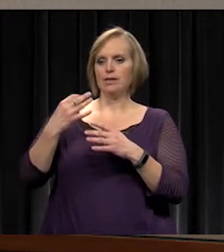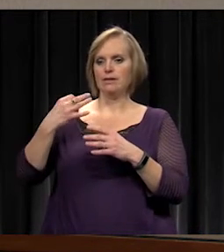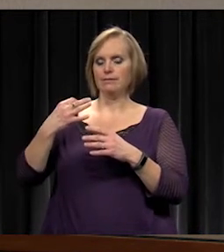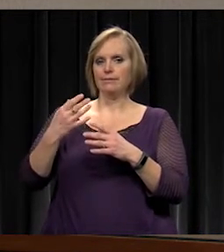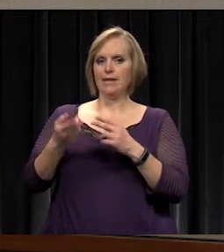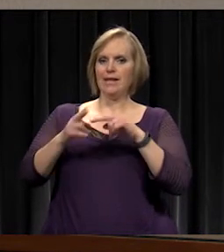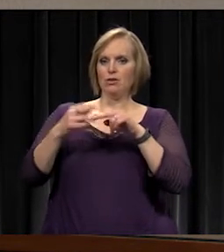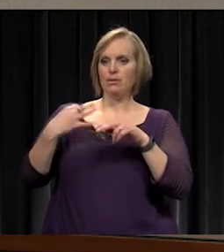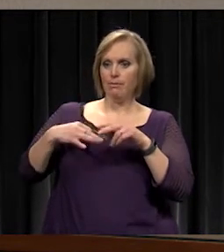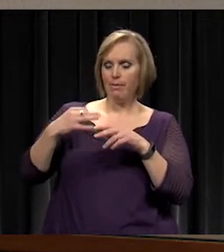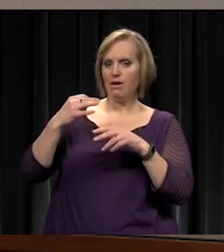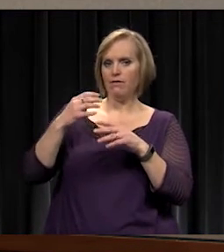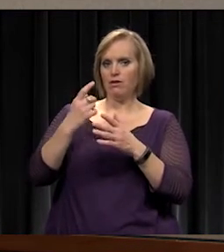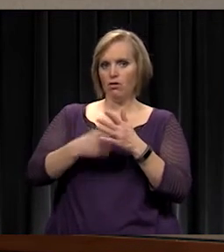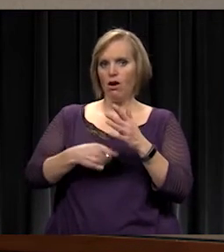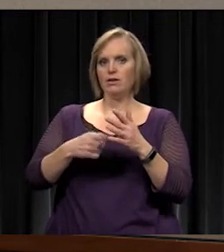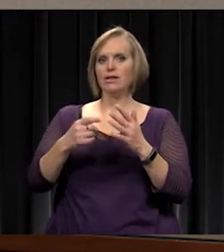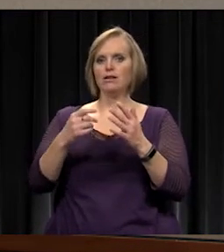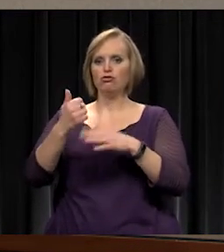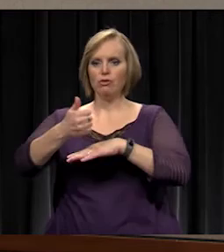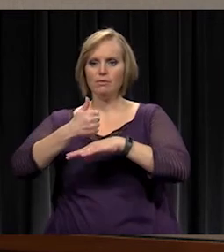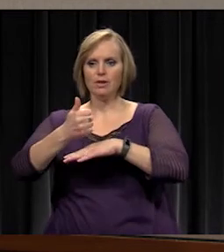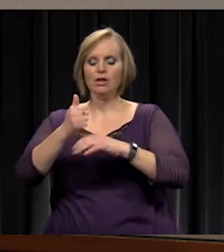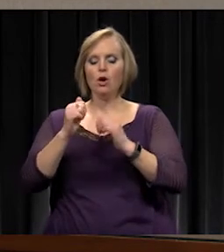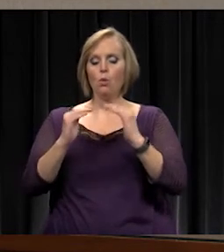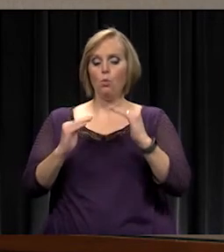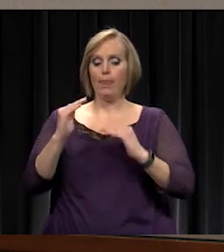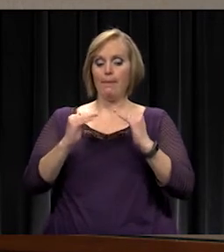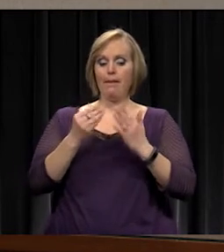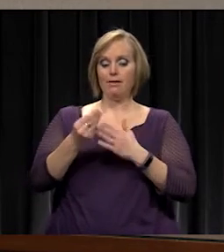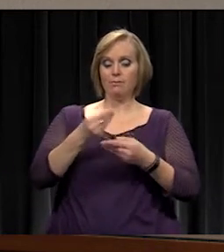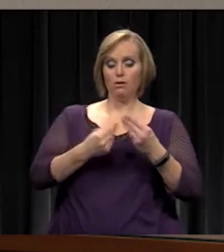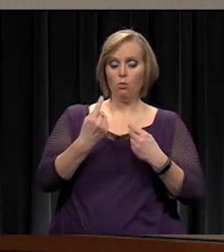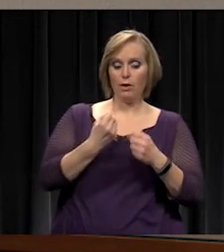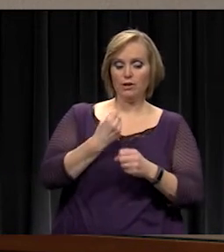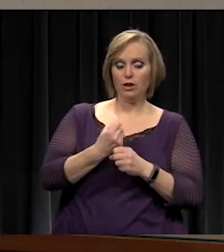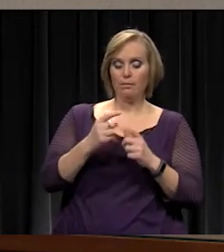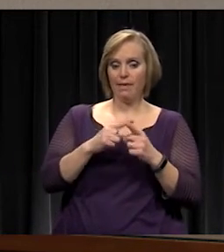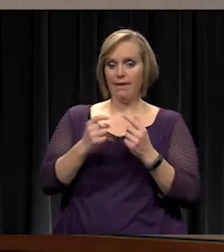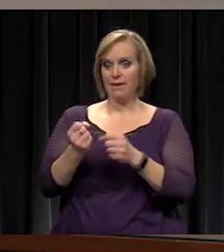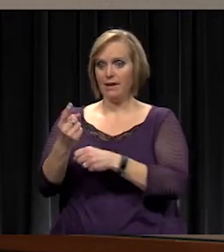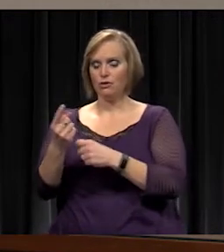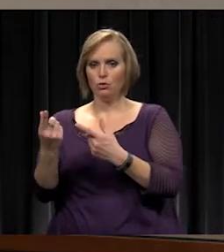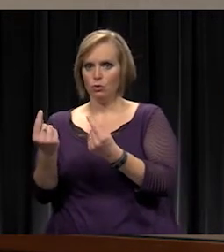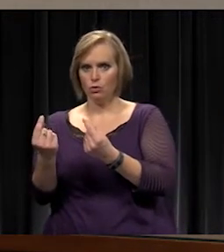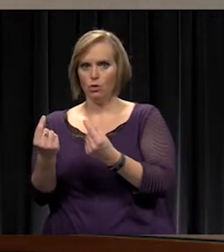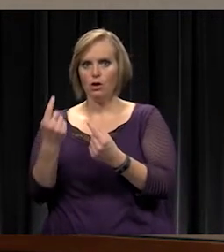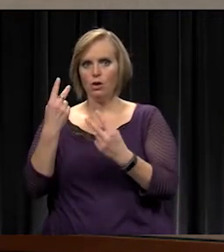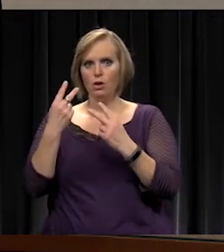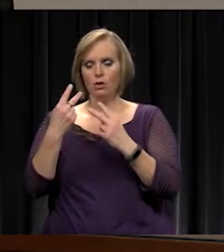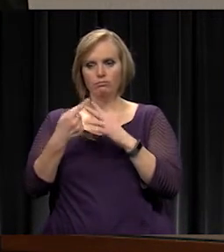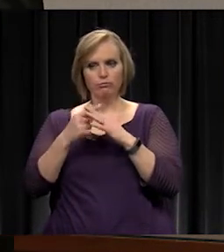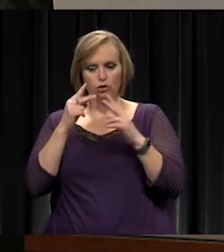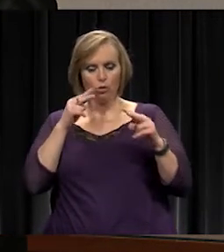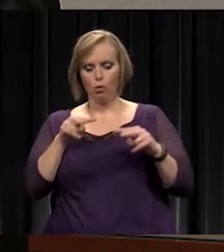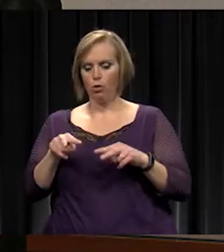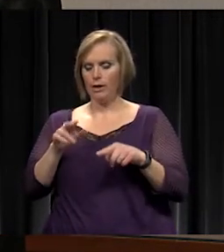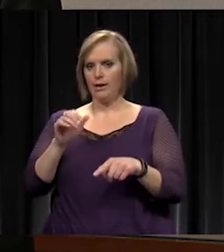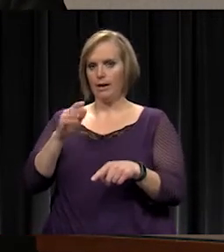budget one year, the next year, where do you go for that? We'll start turning our eyes to capital outlay. Right. Okay. Thank you.